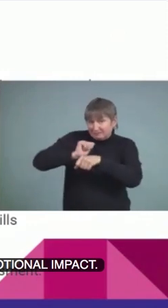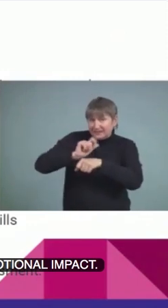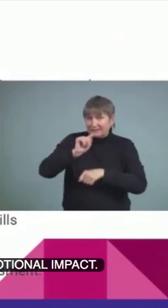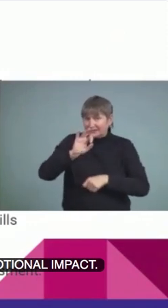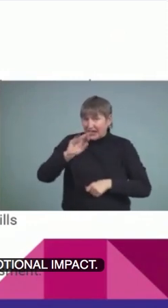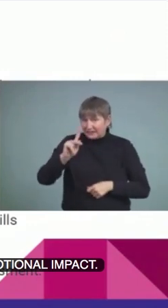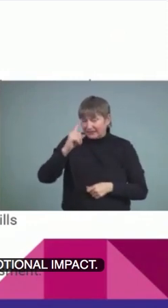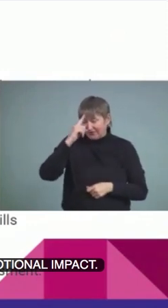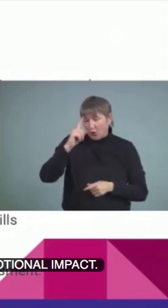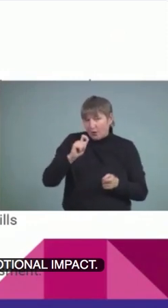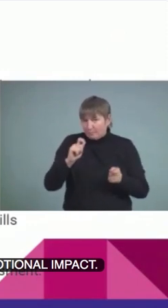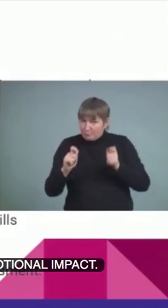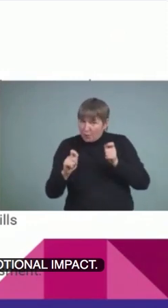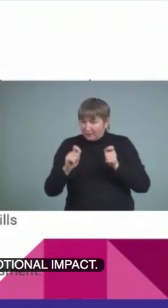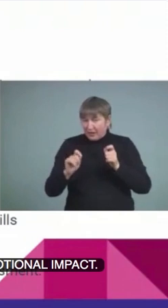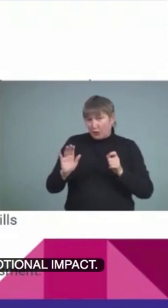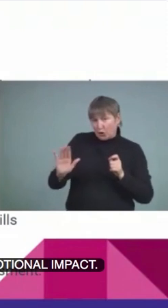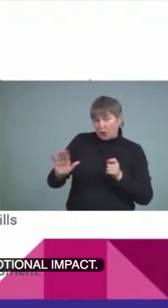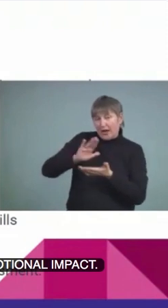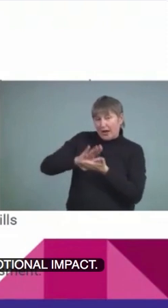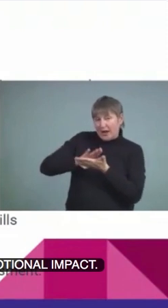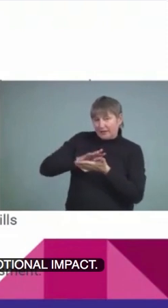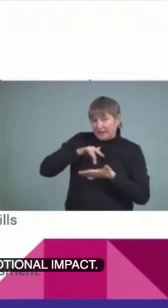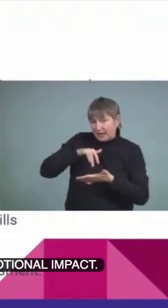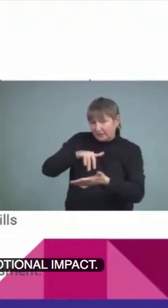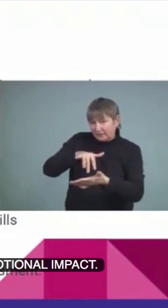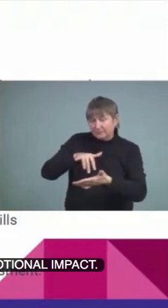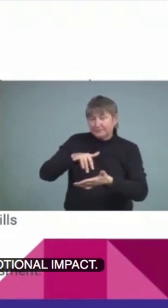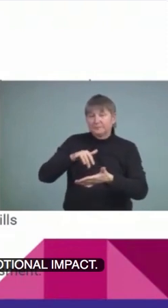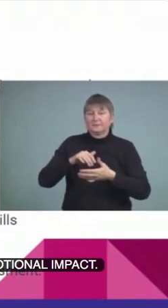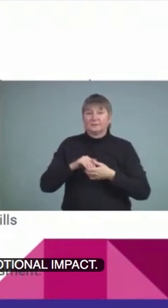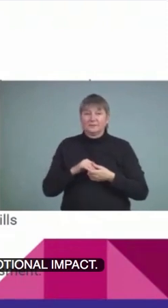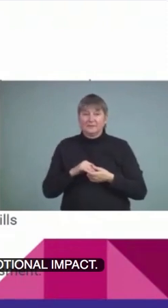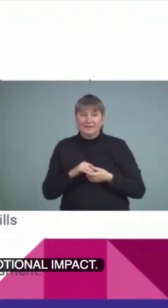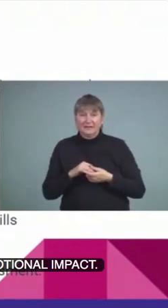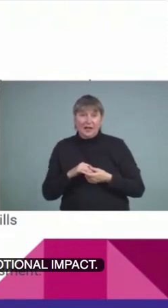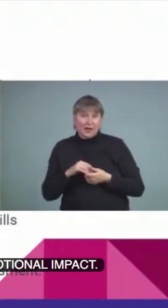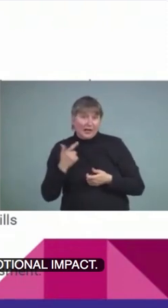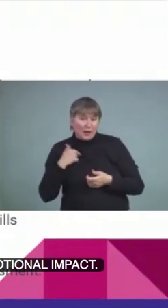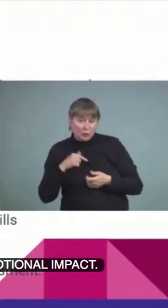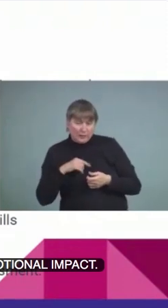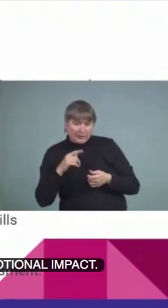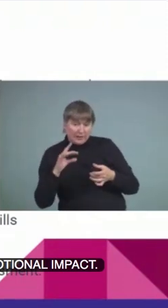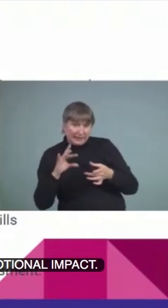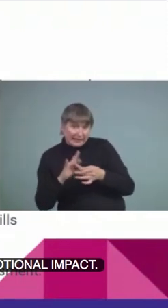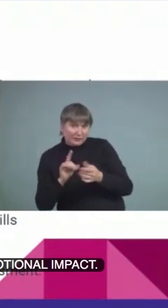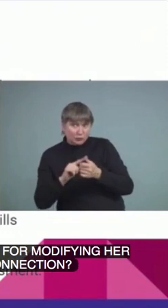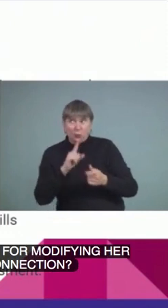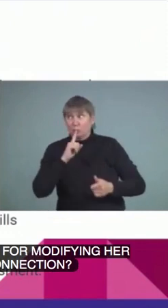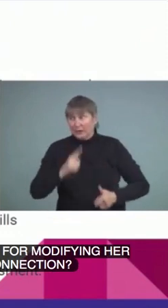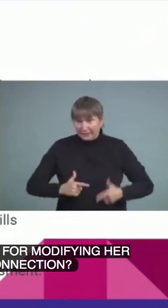her academics, is looking at, is there a real life connection? Is it meaningful?